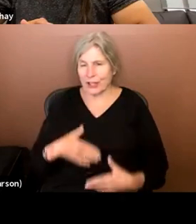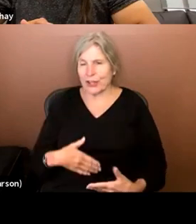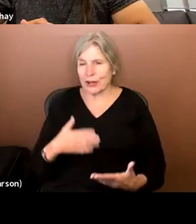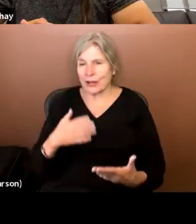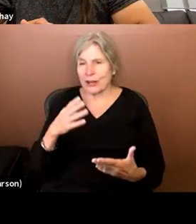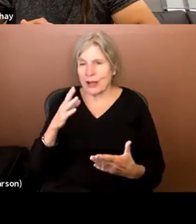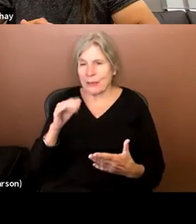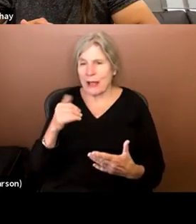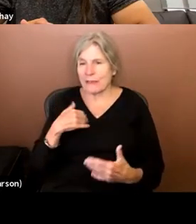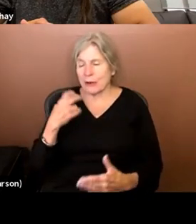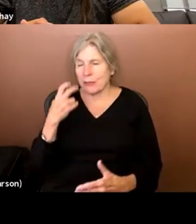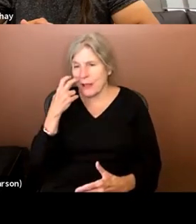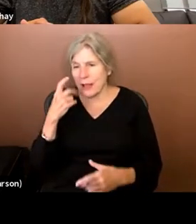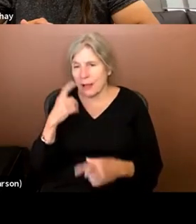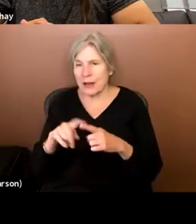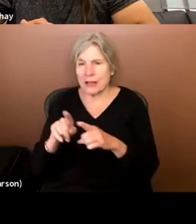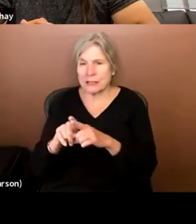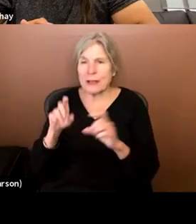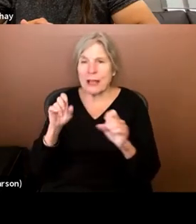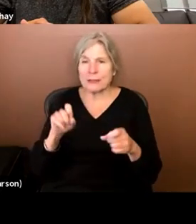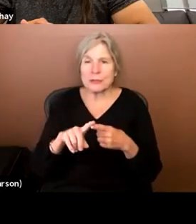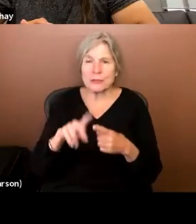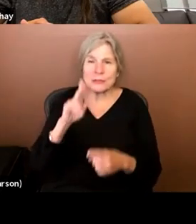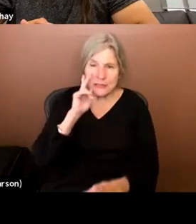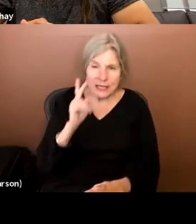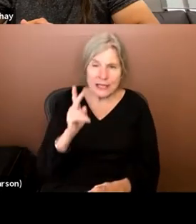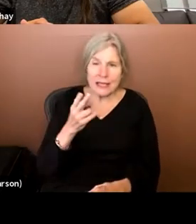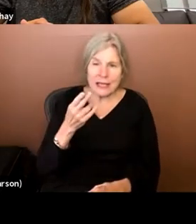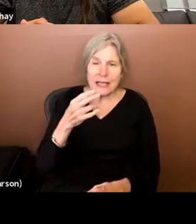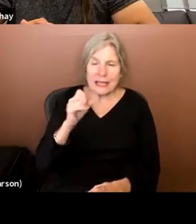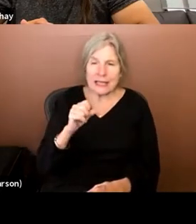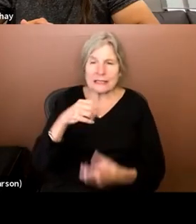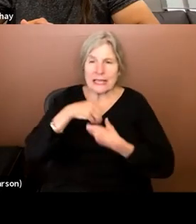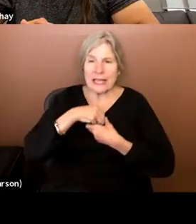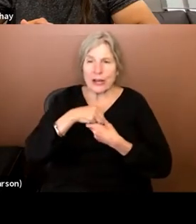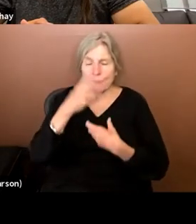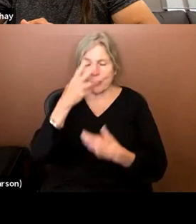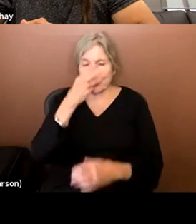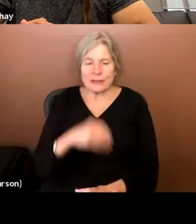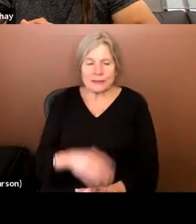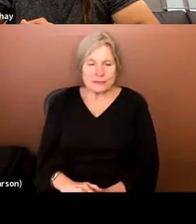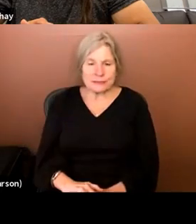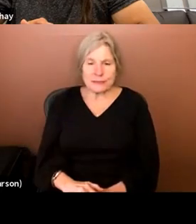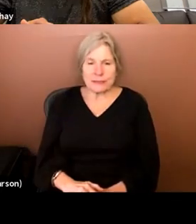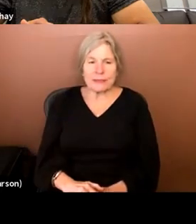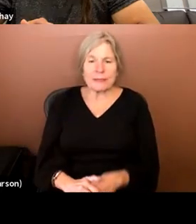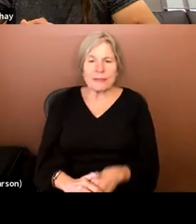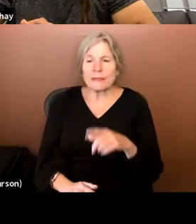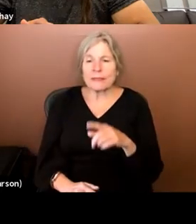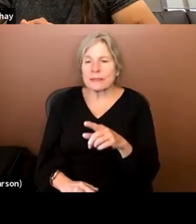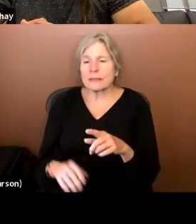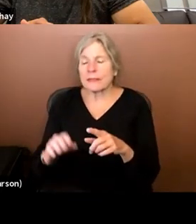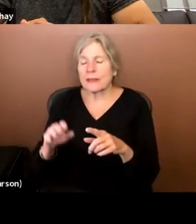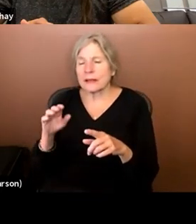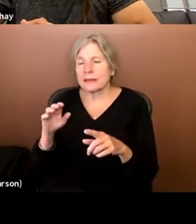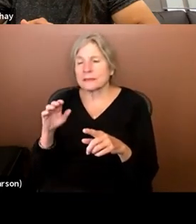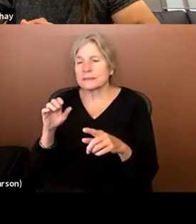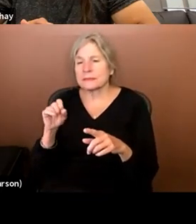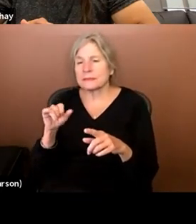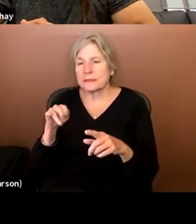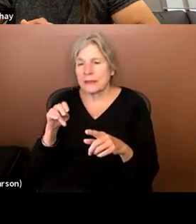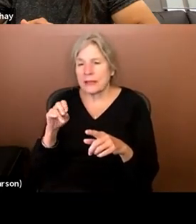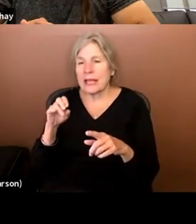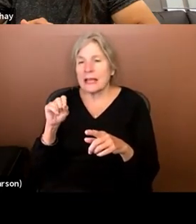uh, be blind, but be also be able to see, you know, his, his inner beauty. Yeah. I think this is the question of, is it